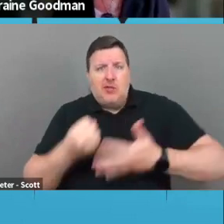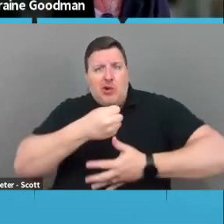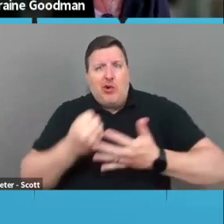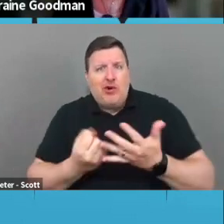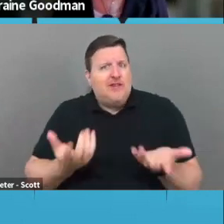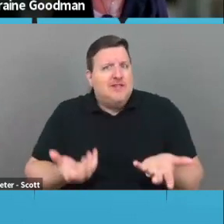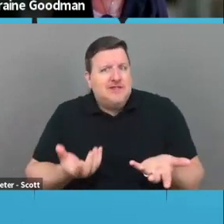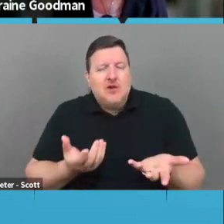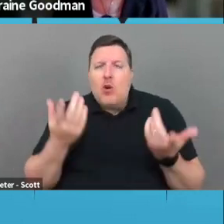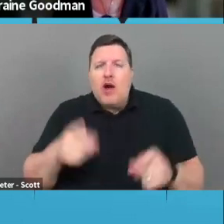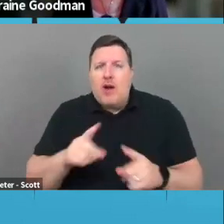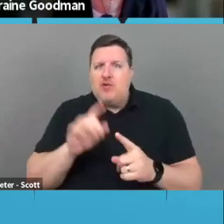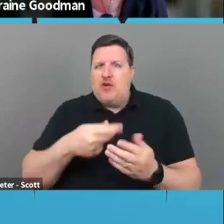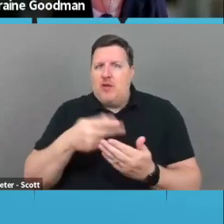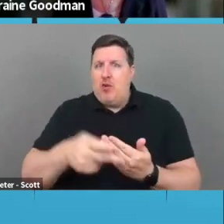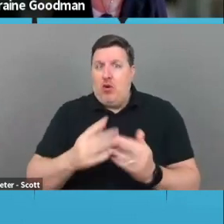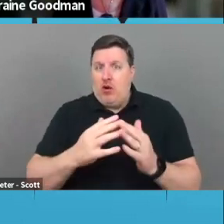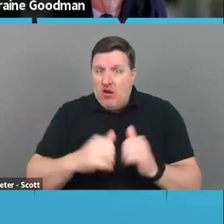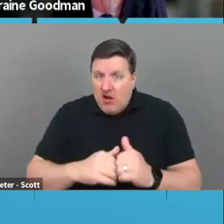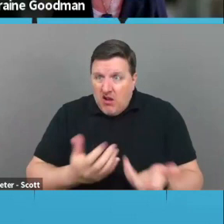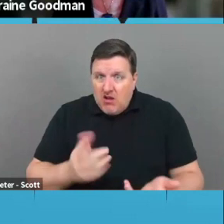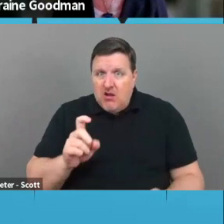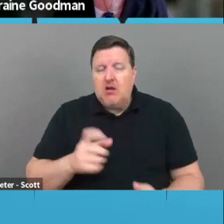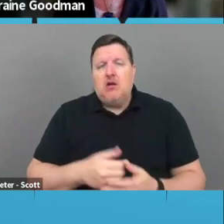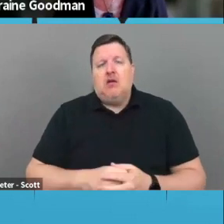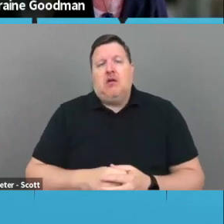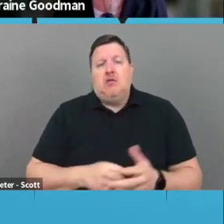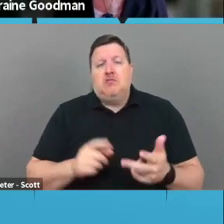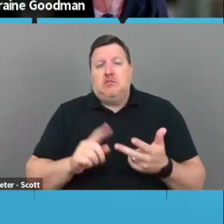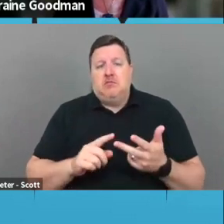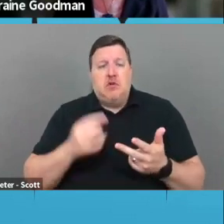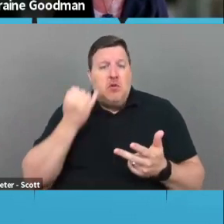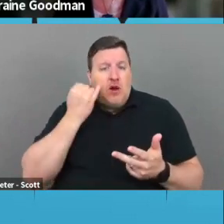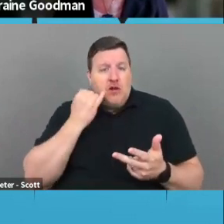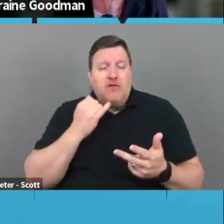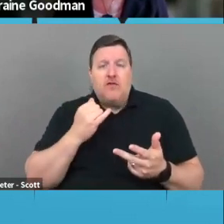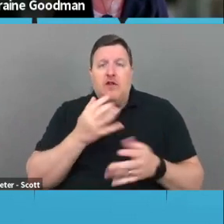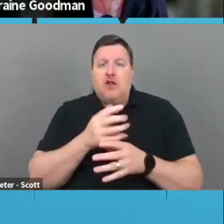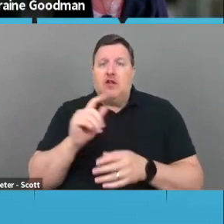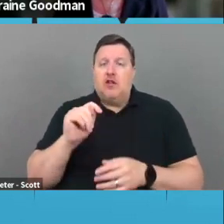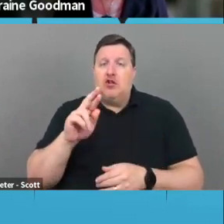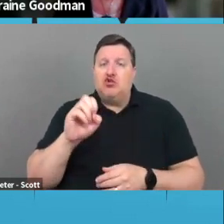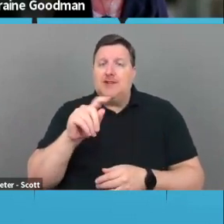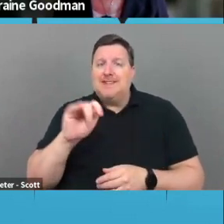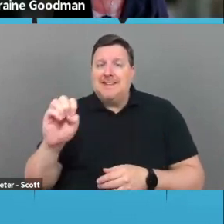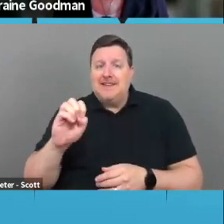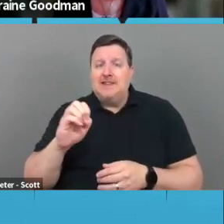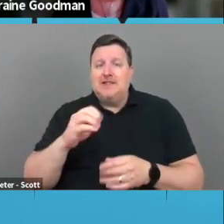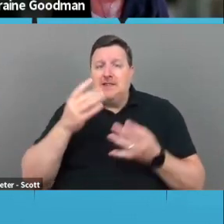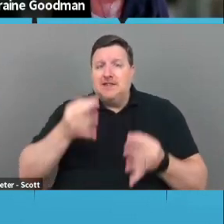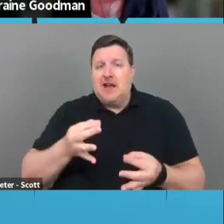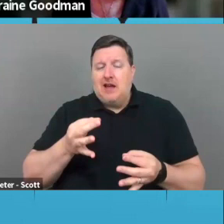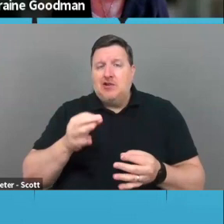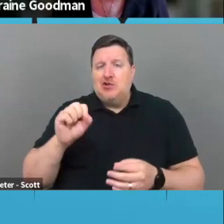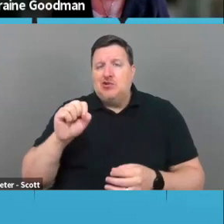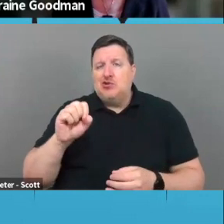what happens to the program? What if the trustees decide to sunset current funders for a period of time? That can